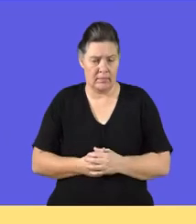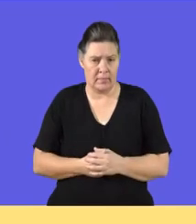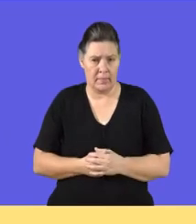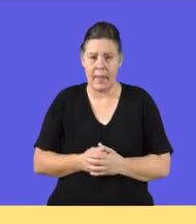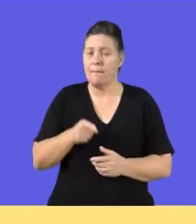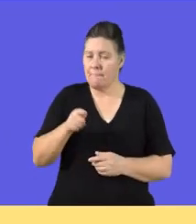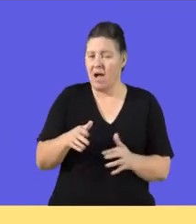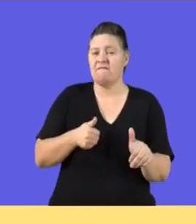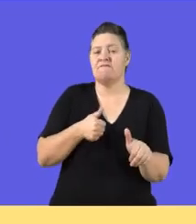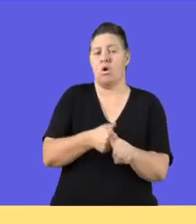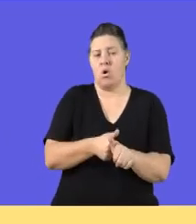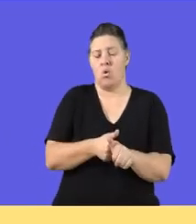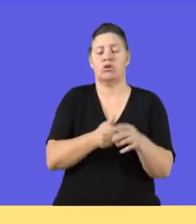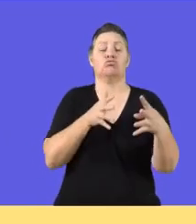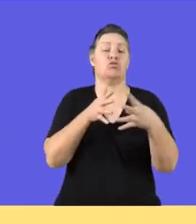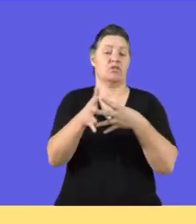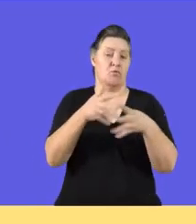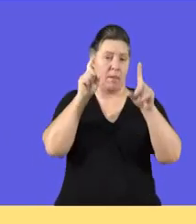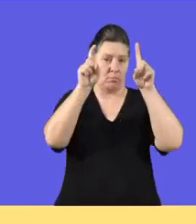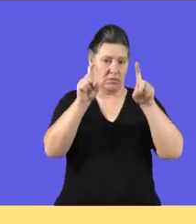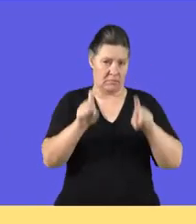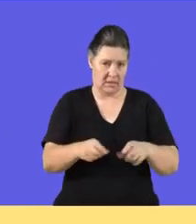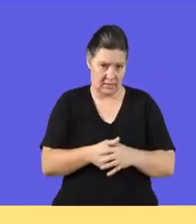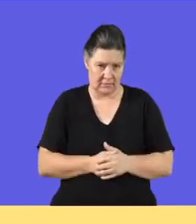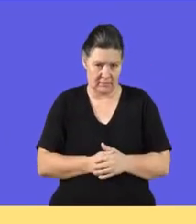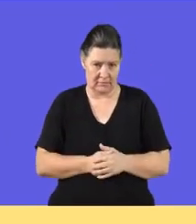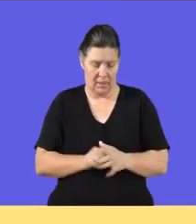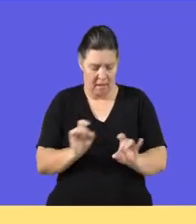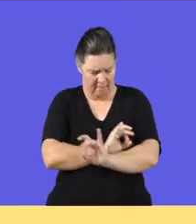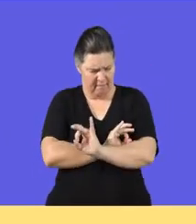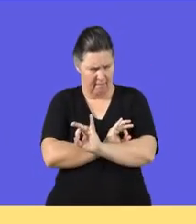clear.